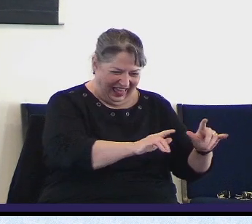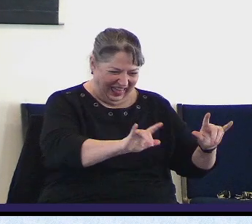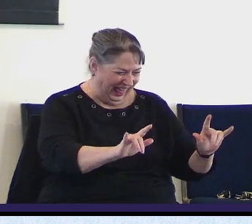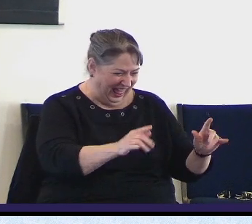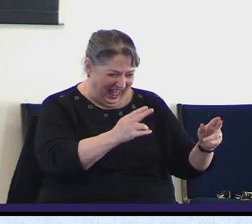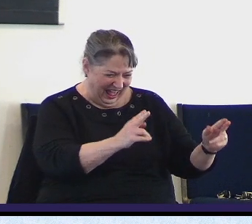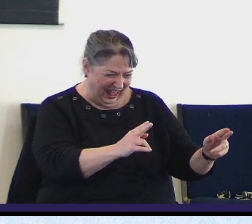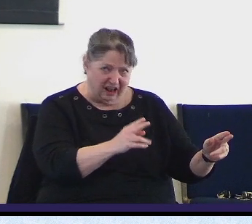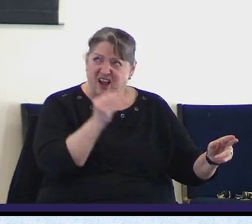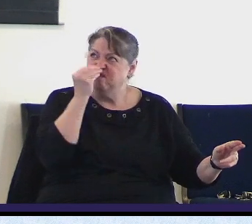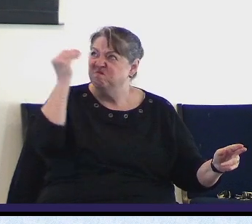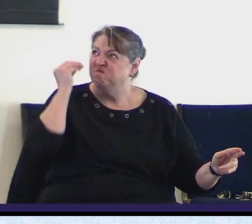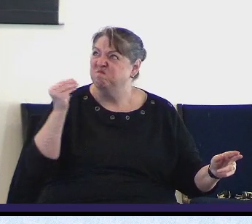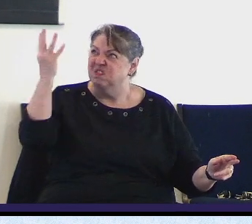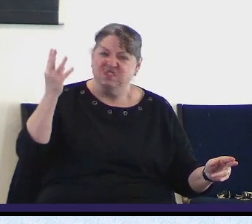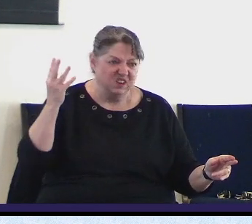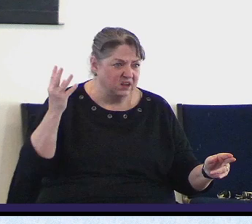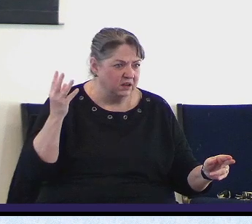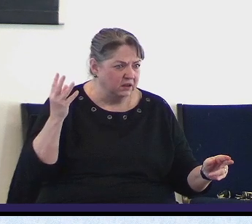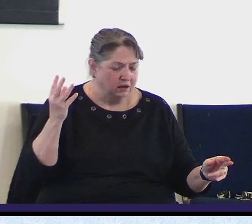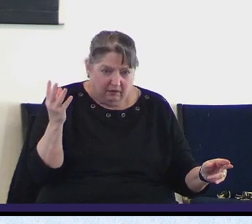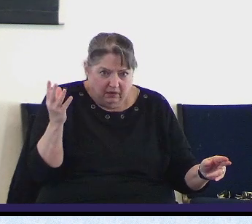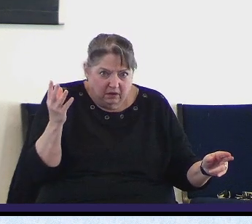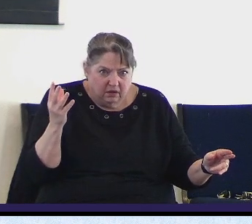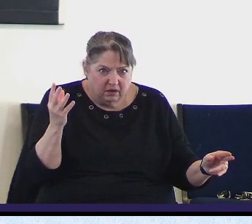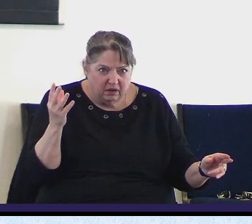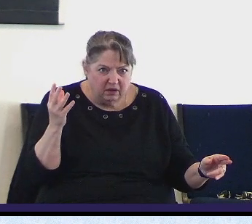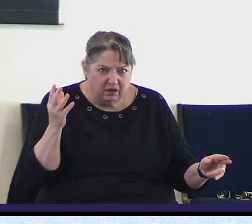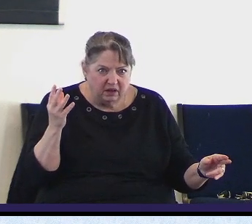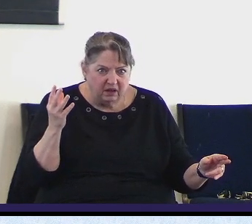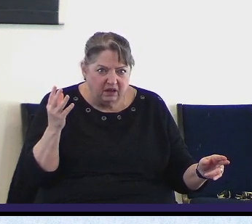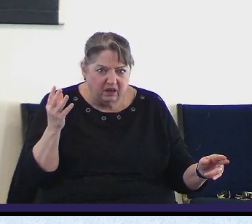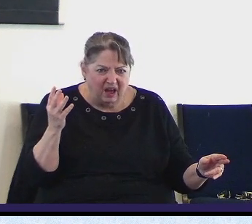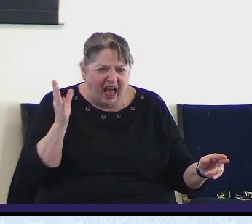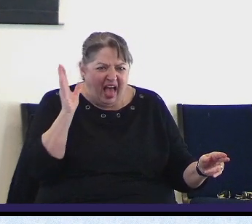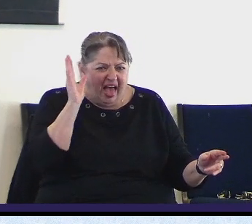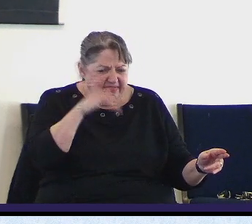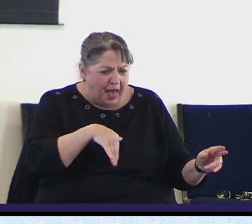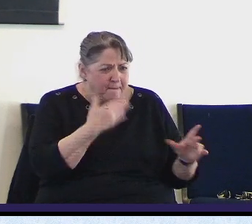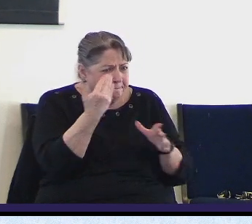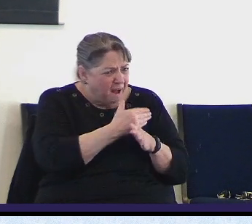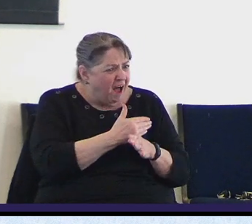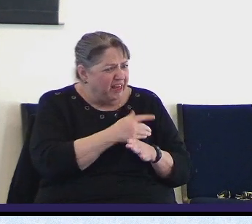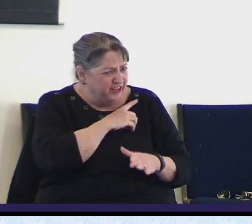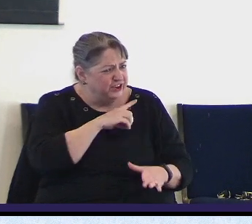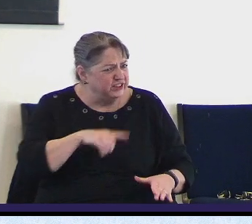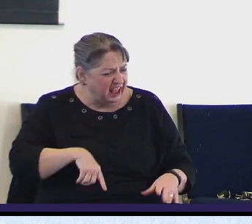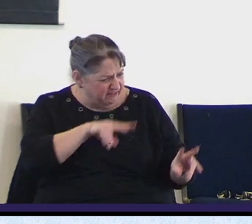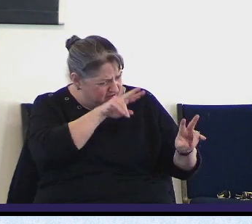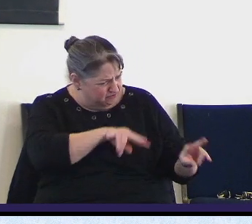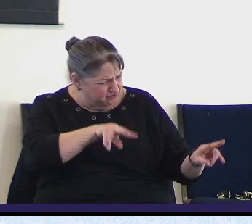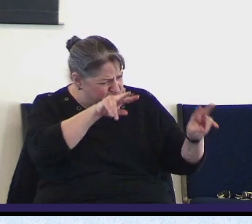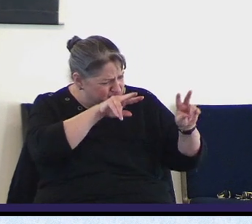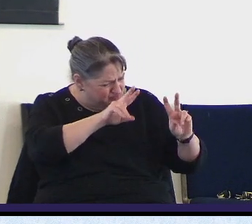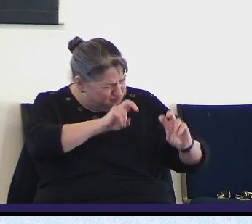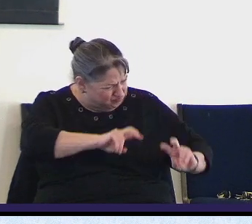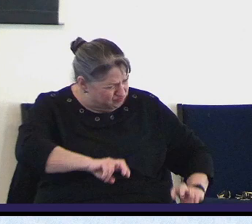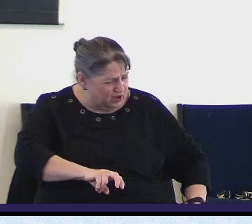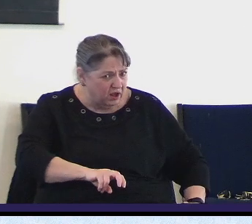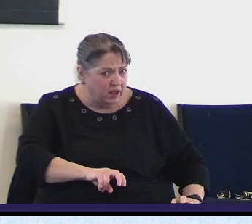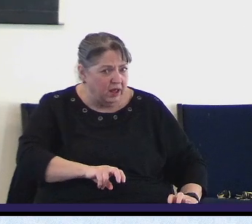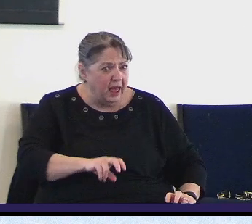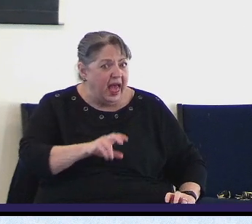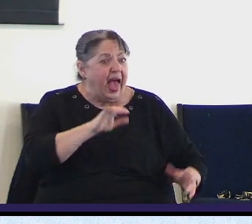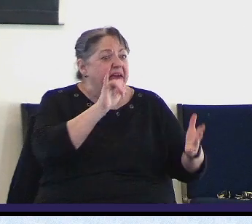lifestyles. And that's what, to me, affected me regarding the times that we're living in. We are continually